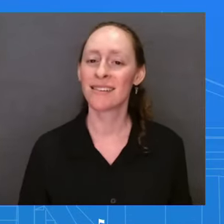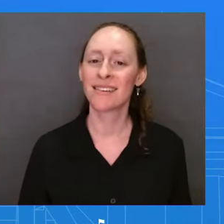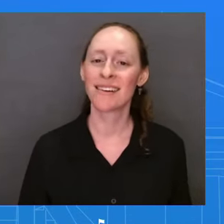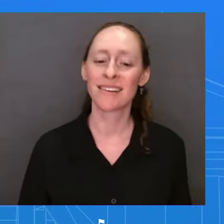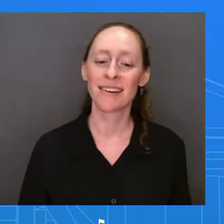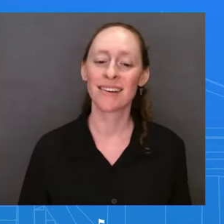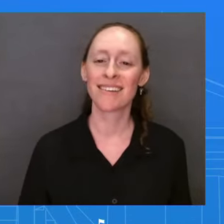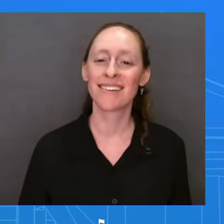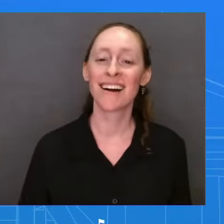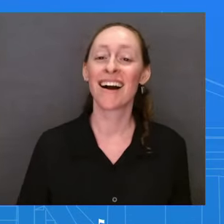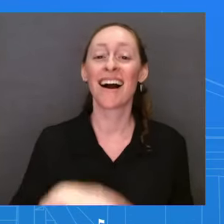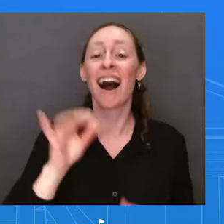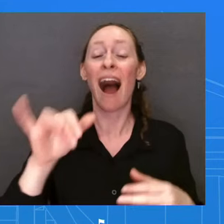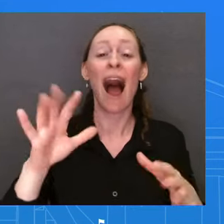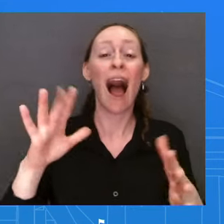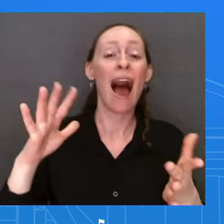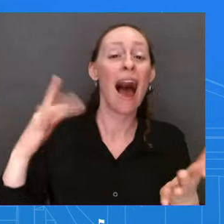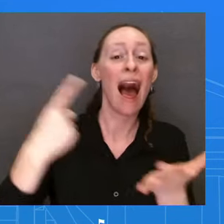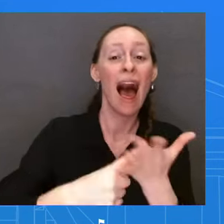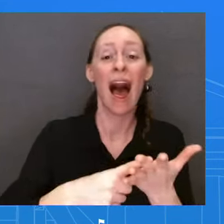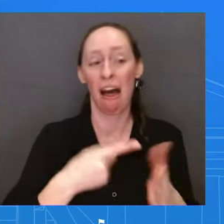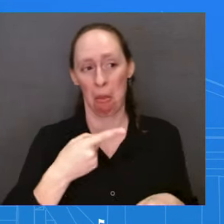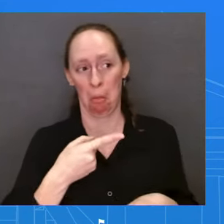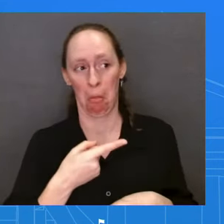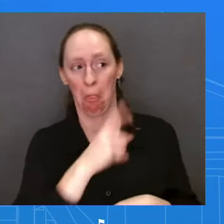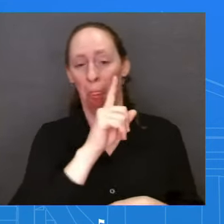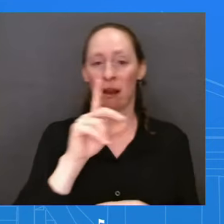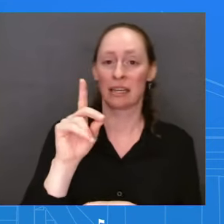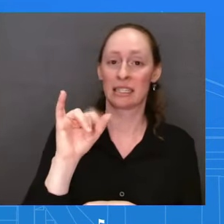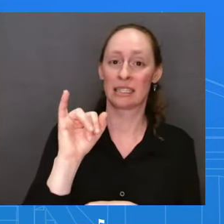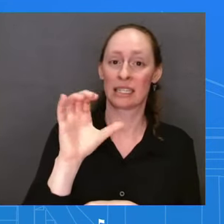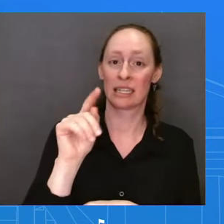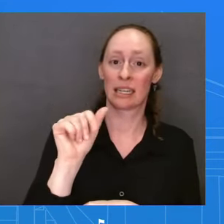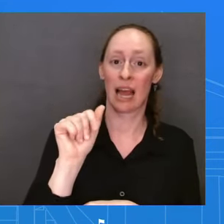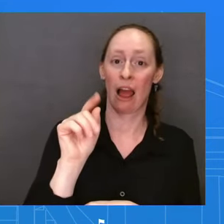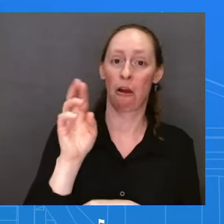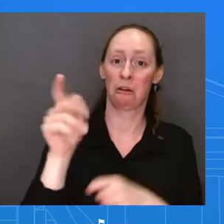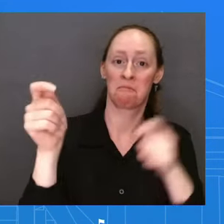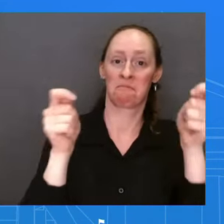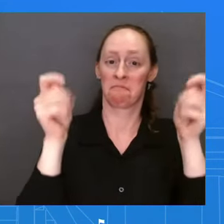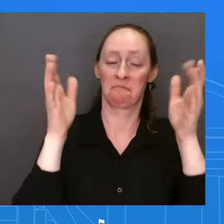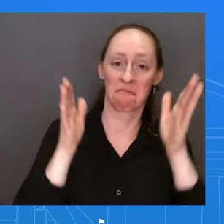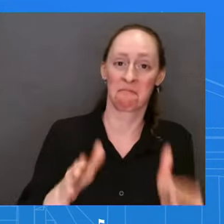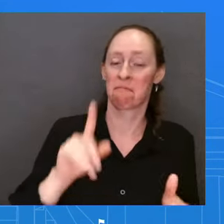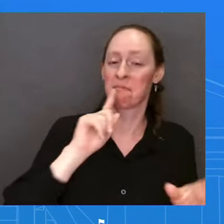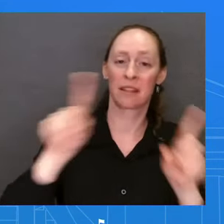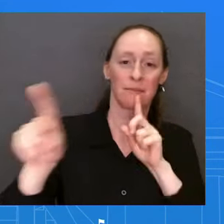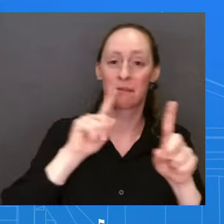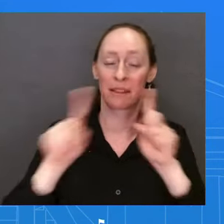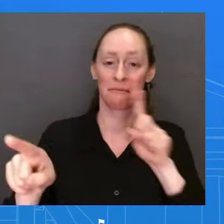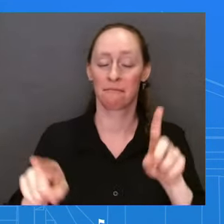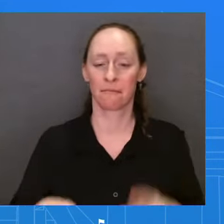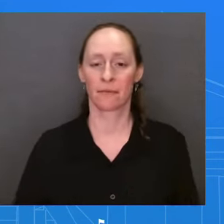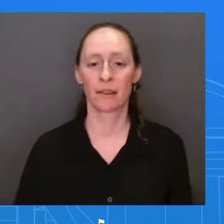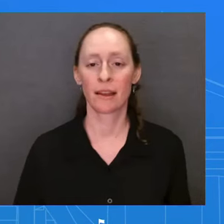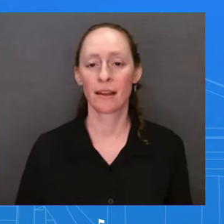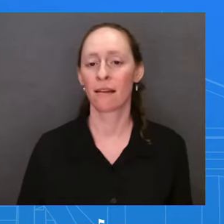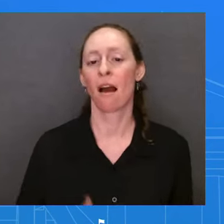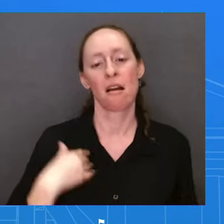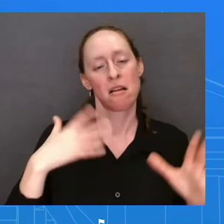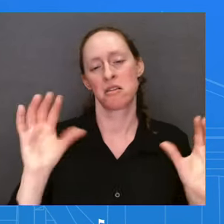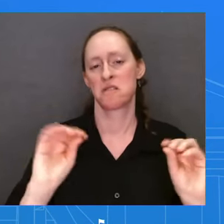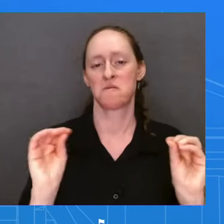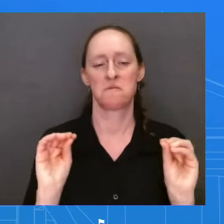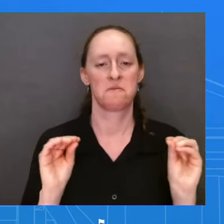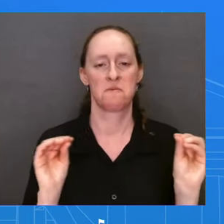out. Ms. So, I don't have any travel to preview for Secretary Yellen. Certainly would refer you to Treasury, the Treasury